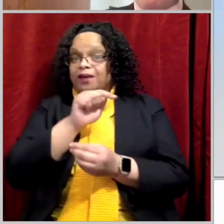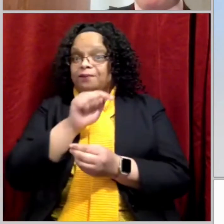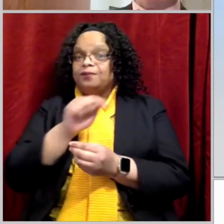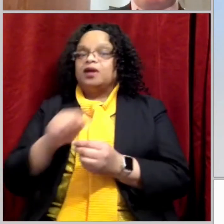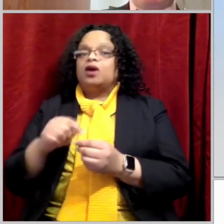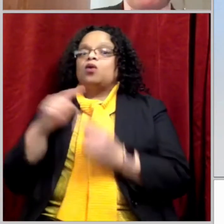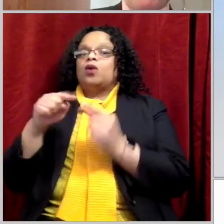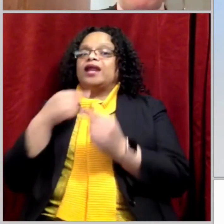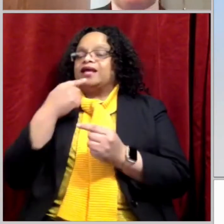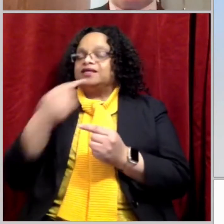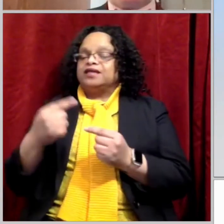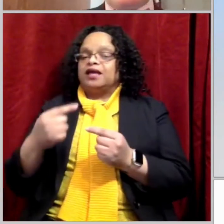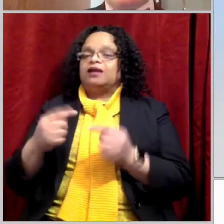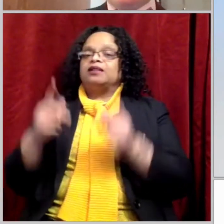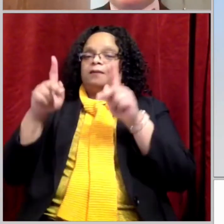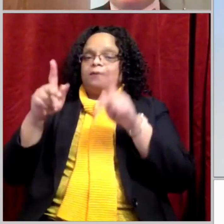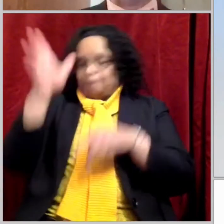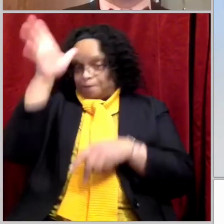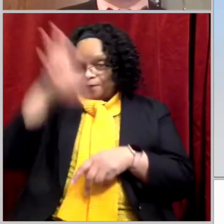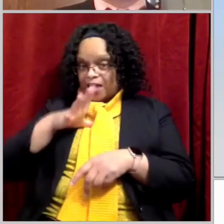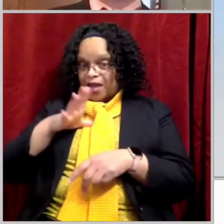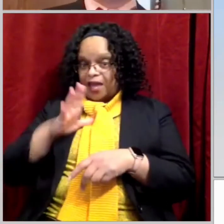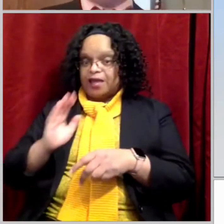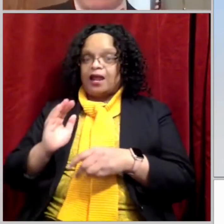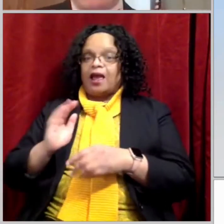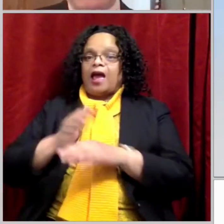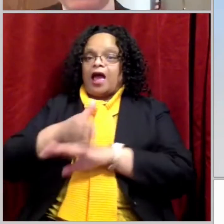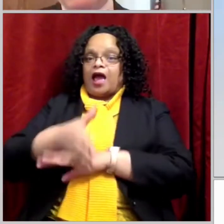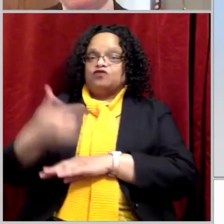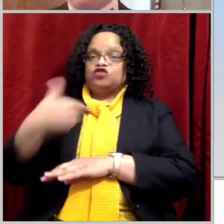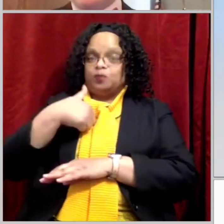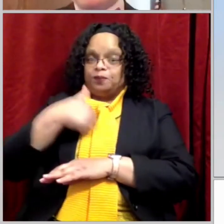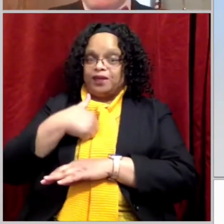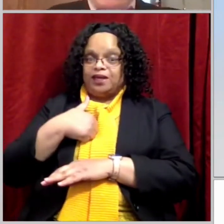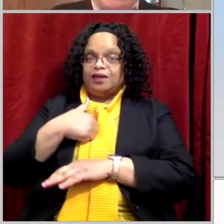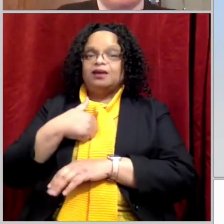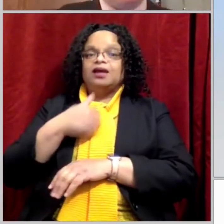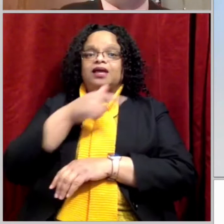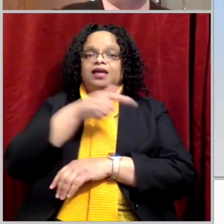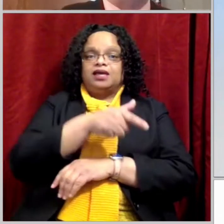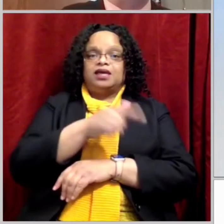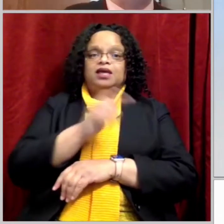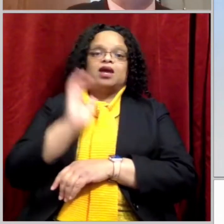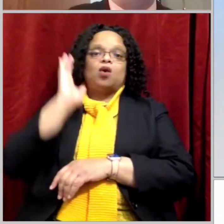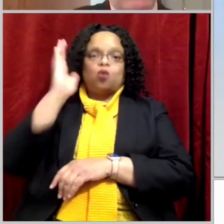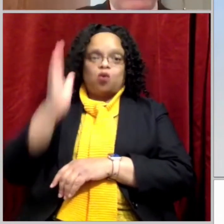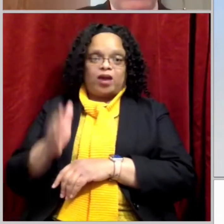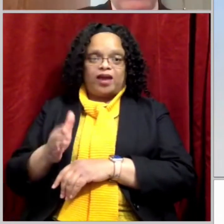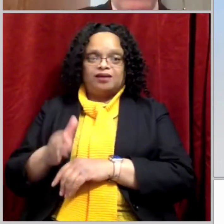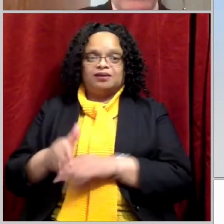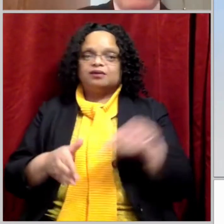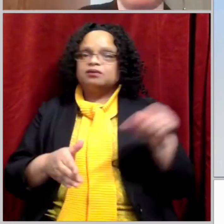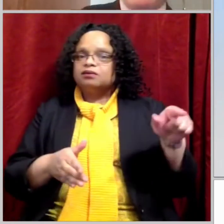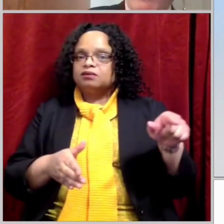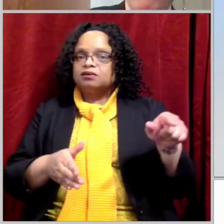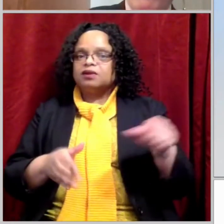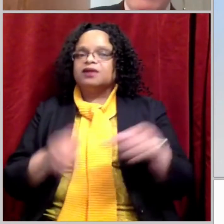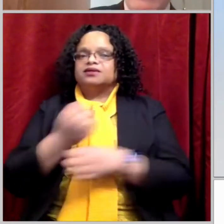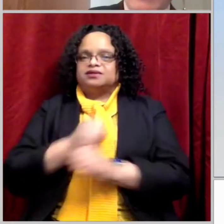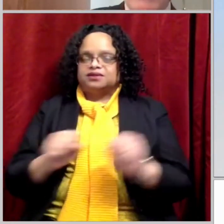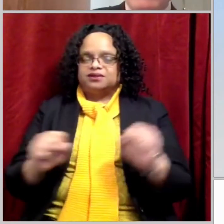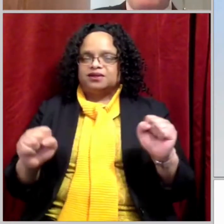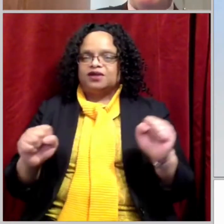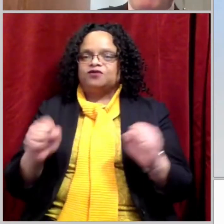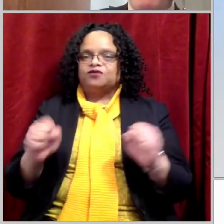me was before me because he existed before I did. I didn't know who he was. However,